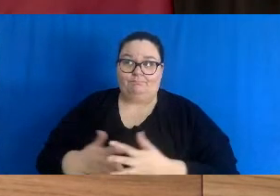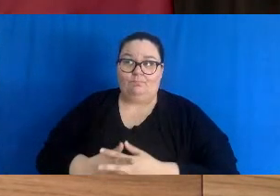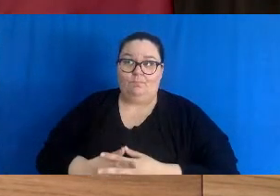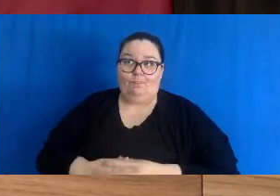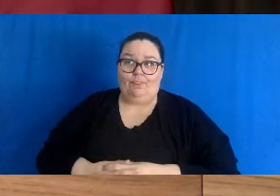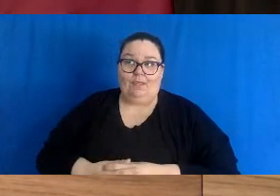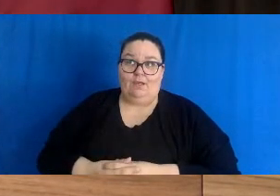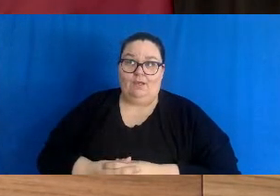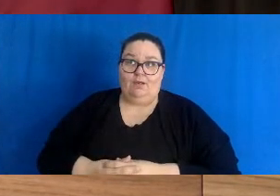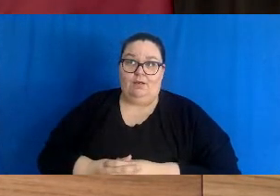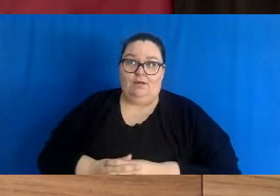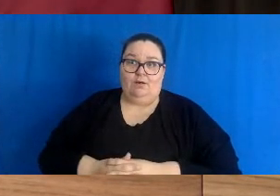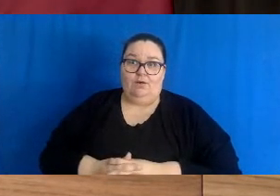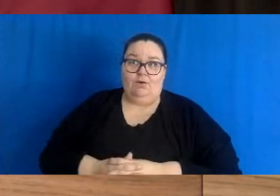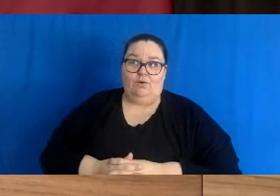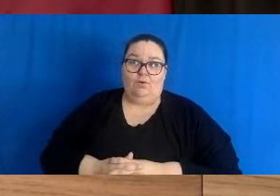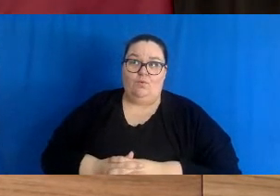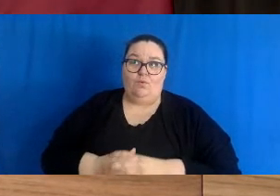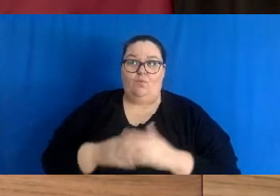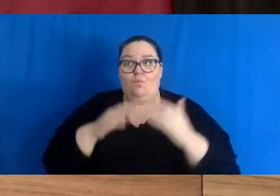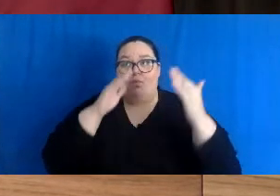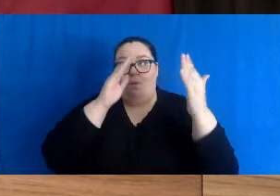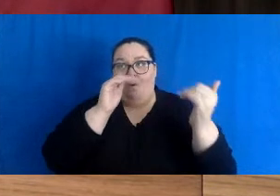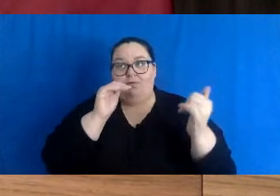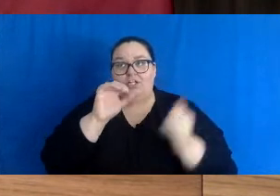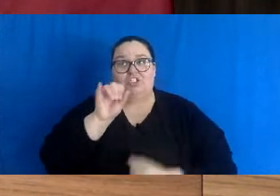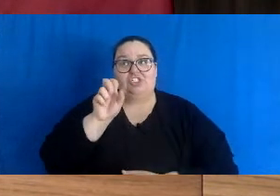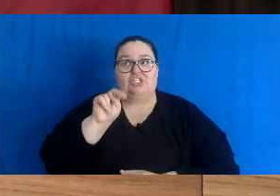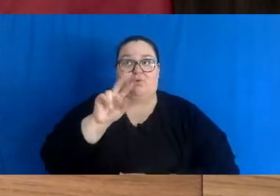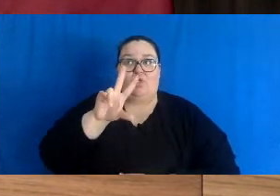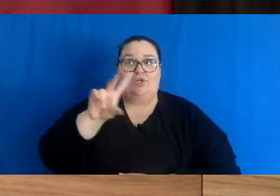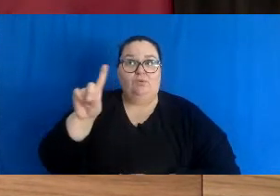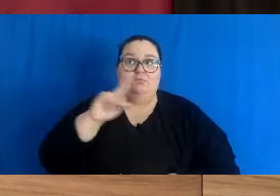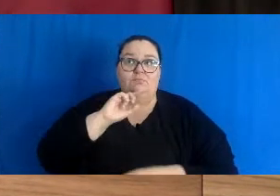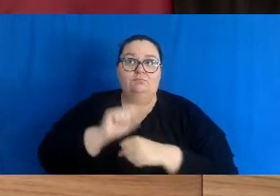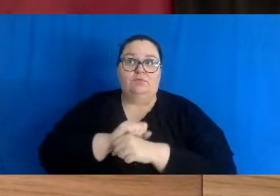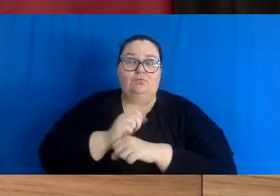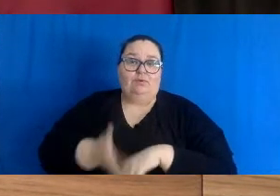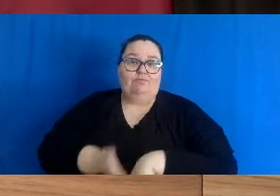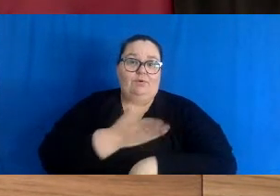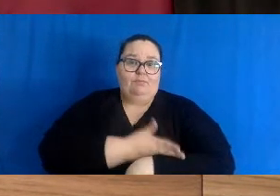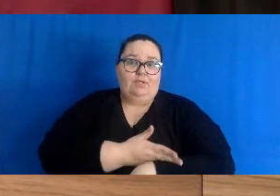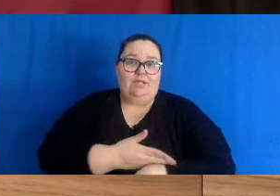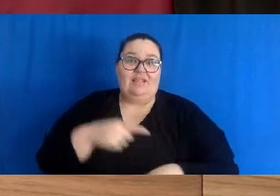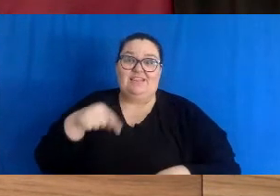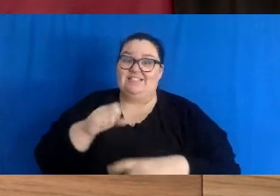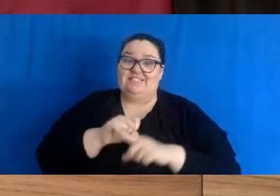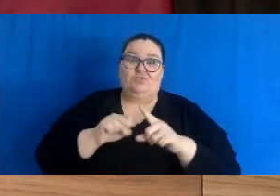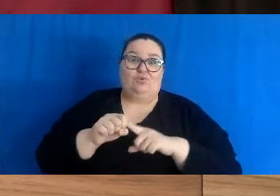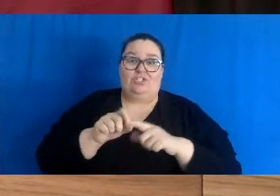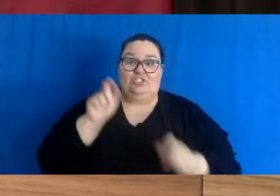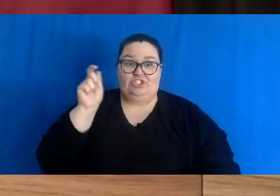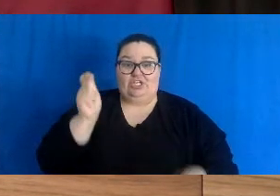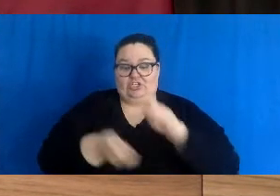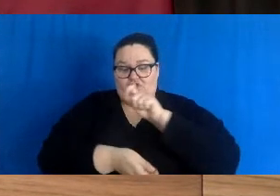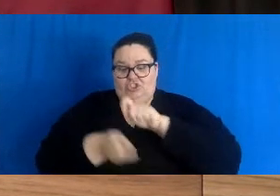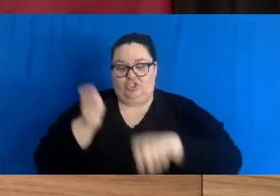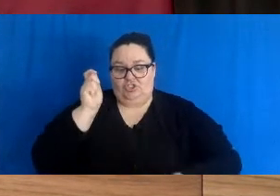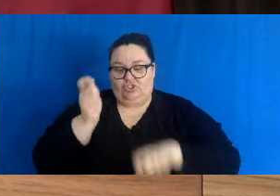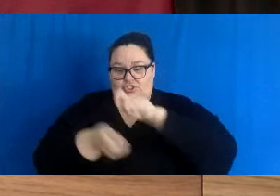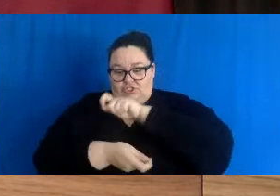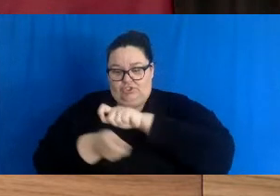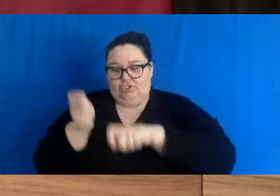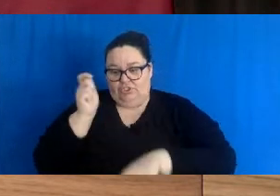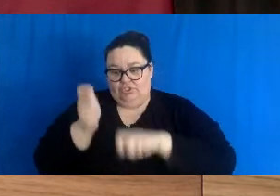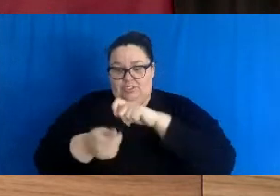be where we want to be at that time. But obviously, this is a fluid situation, and if everybody does their